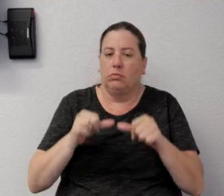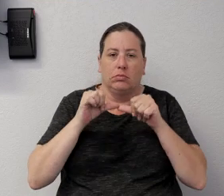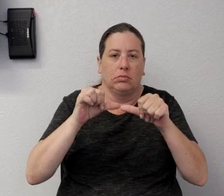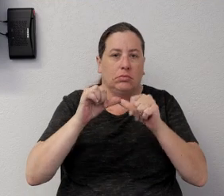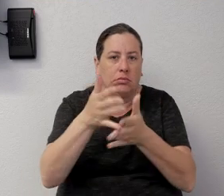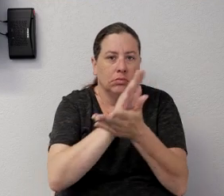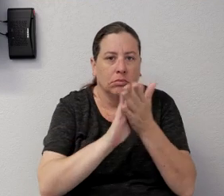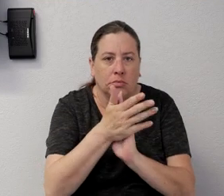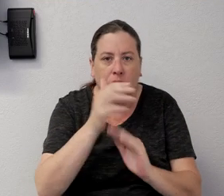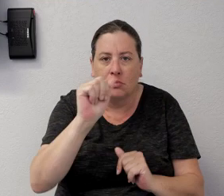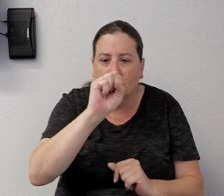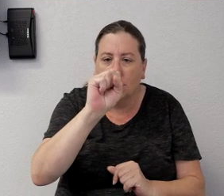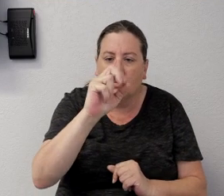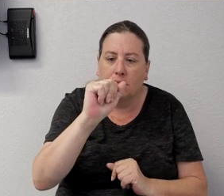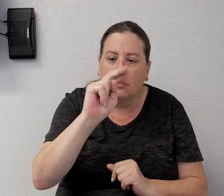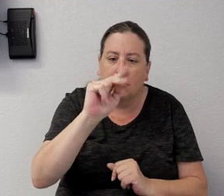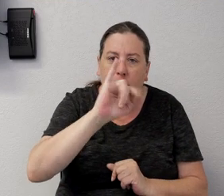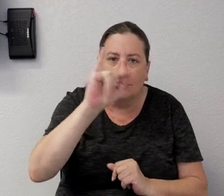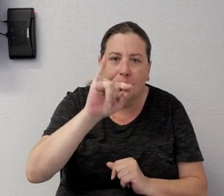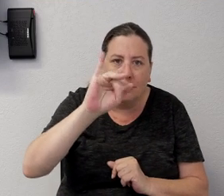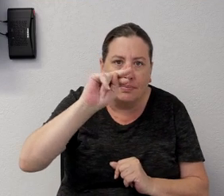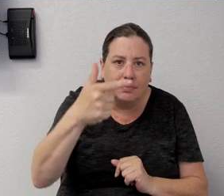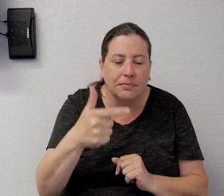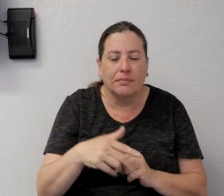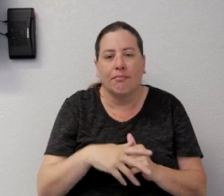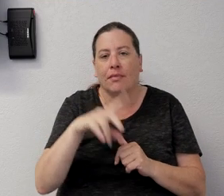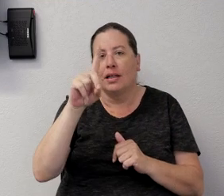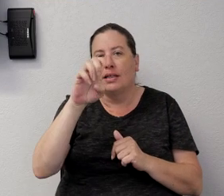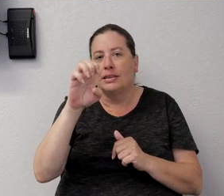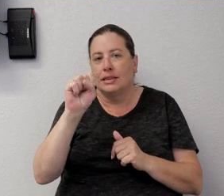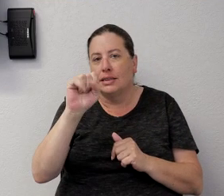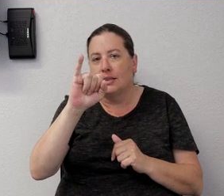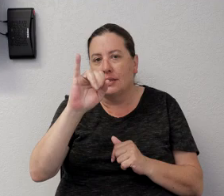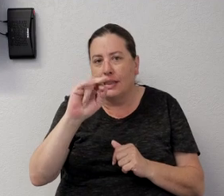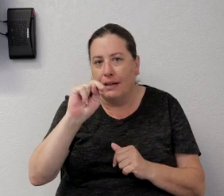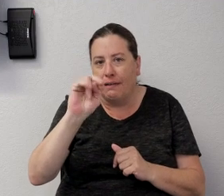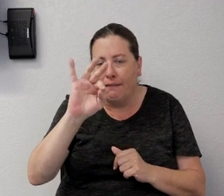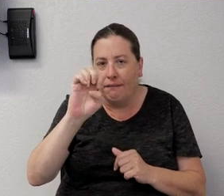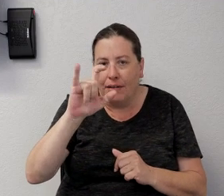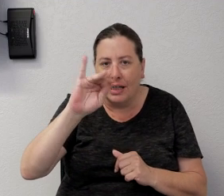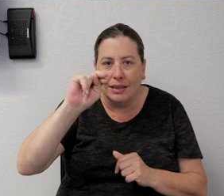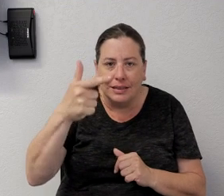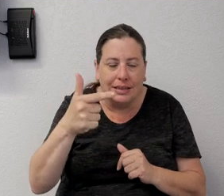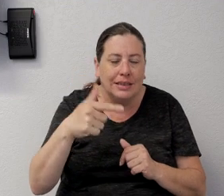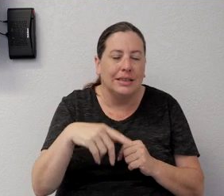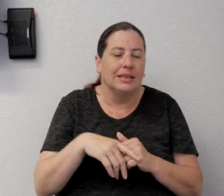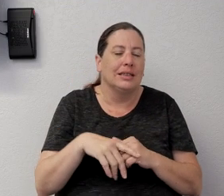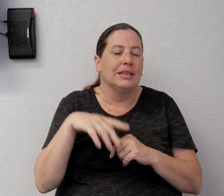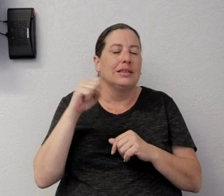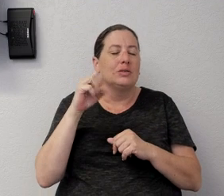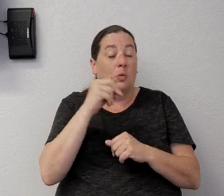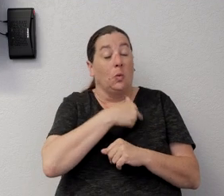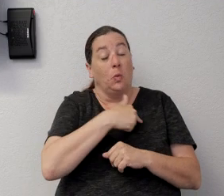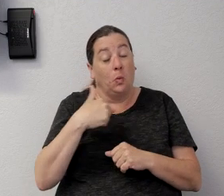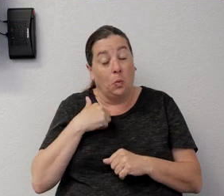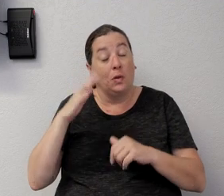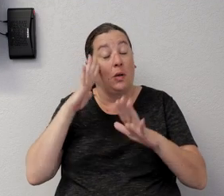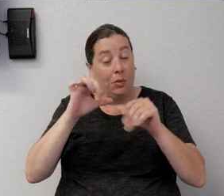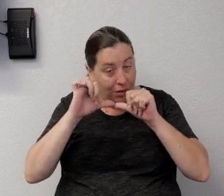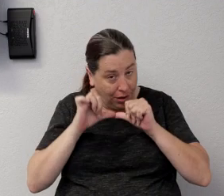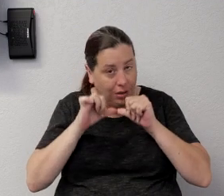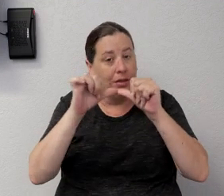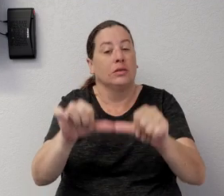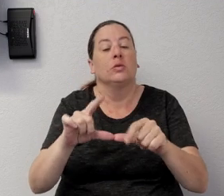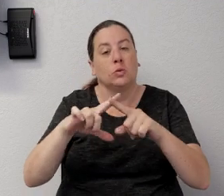minimizing exposures to our employees and our patients. And so we will continue to practice